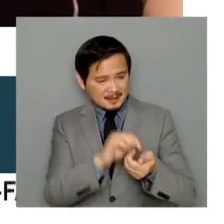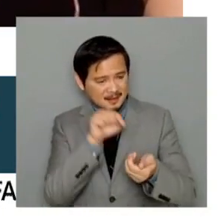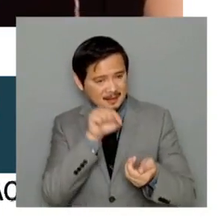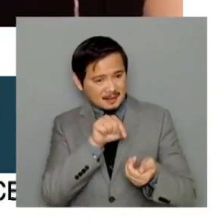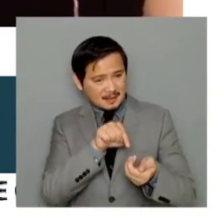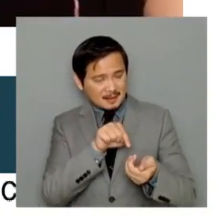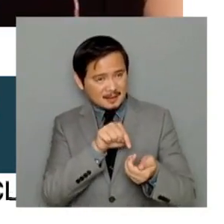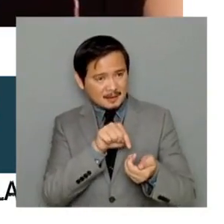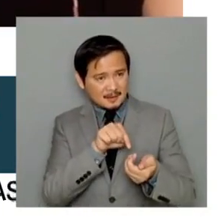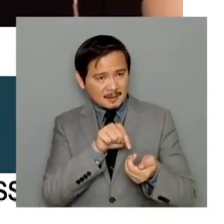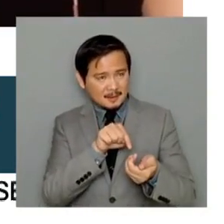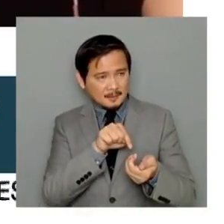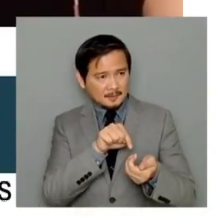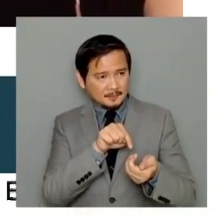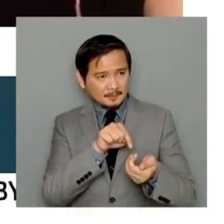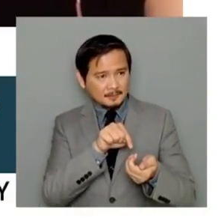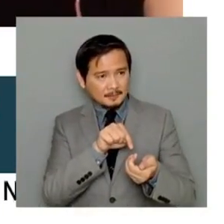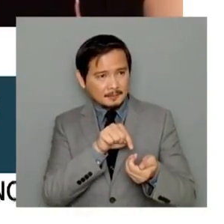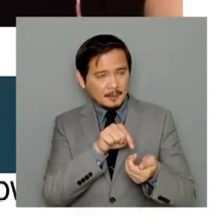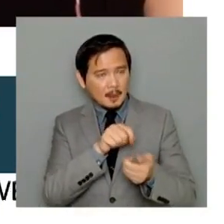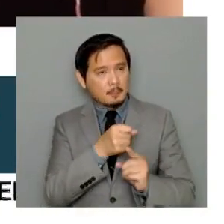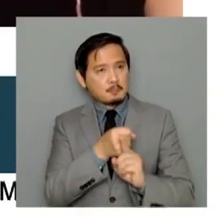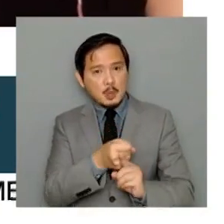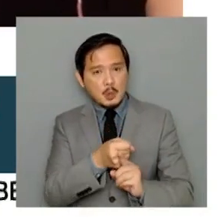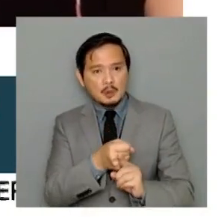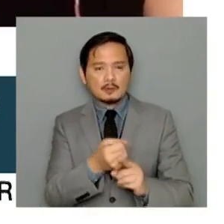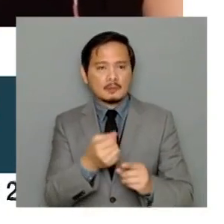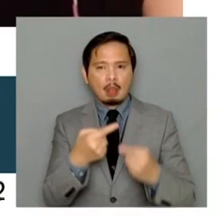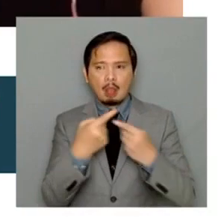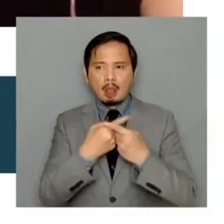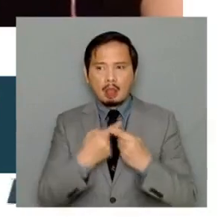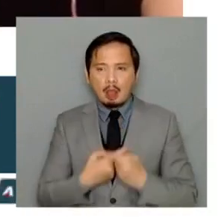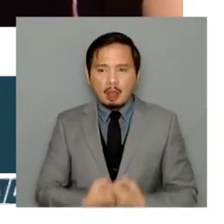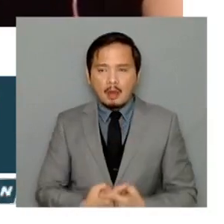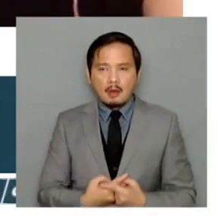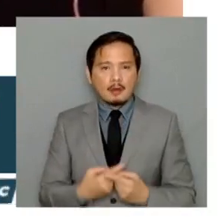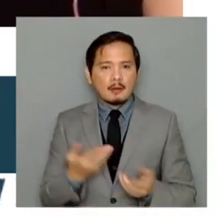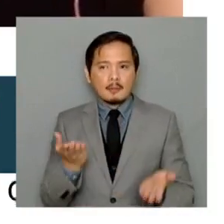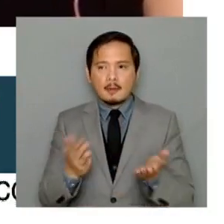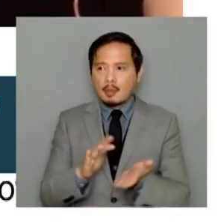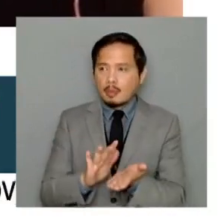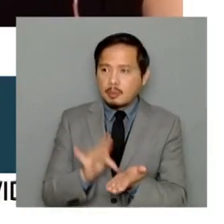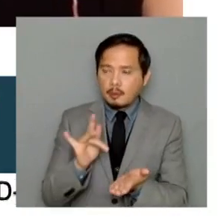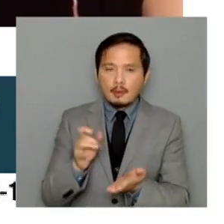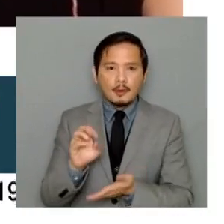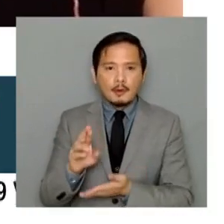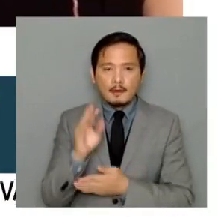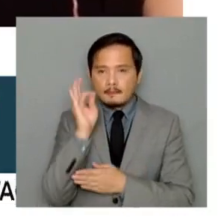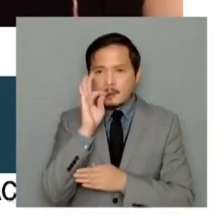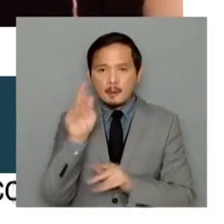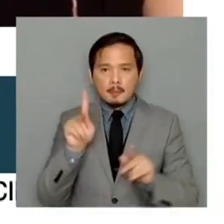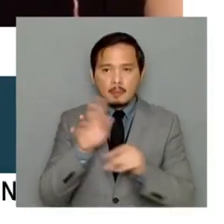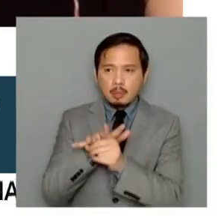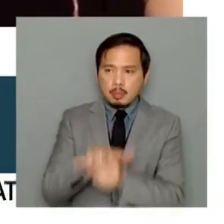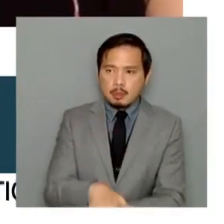to compromises, to the disadvantage of the Filipino people? Leon.